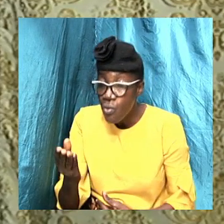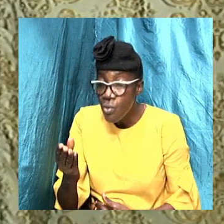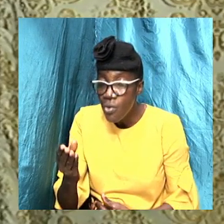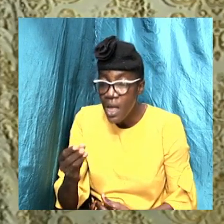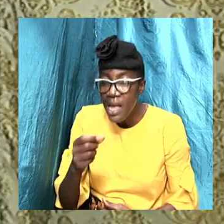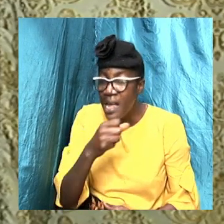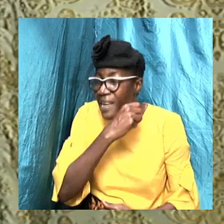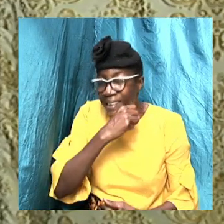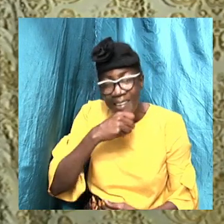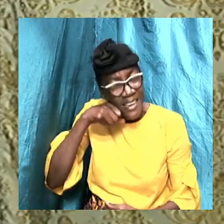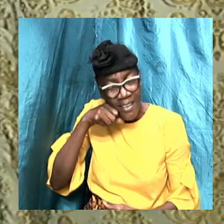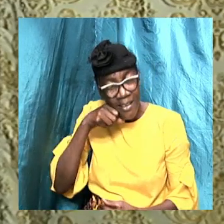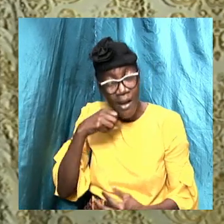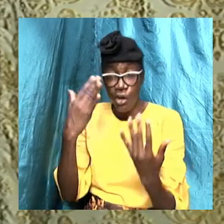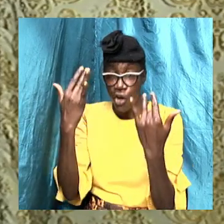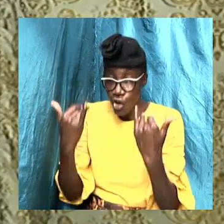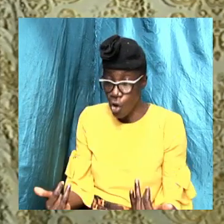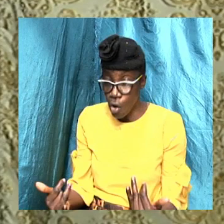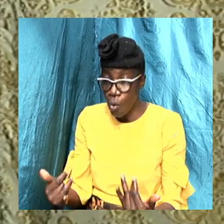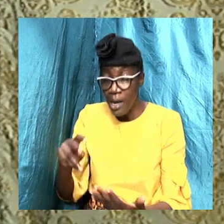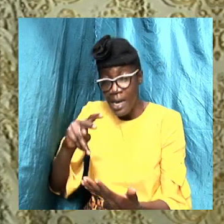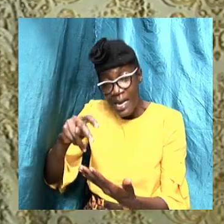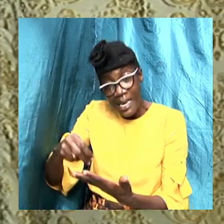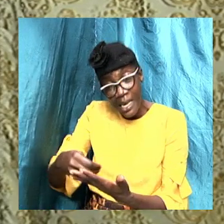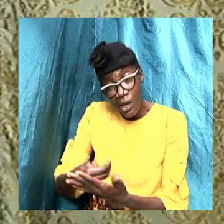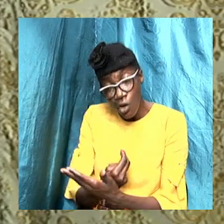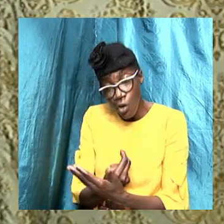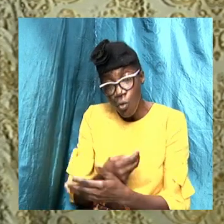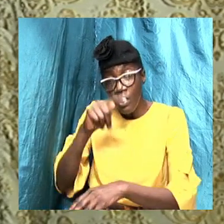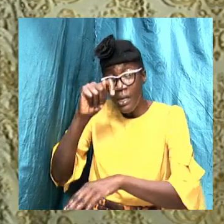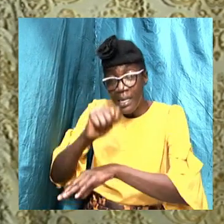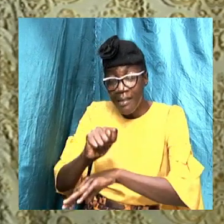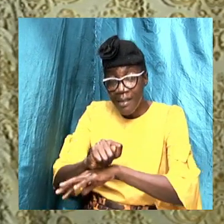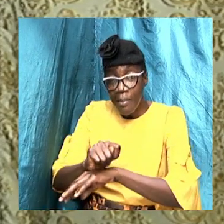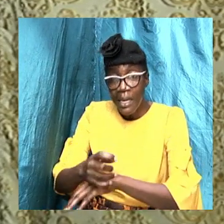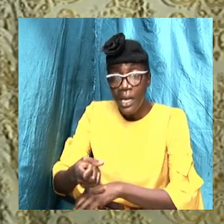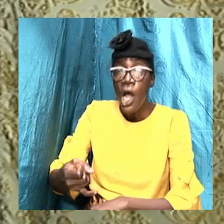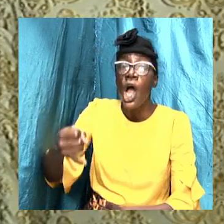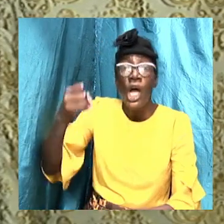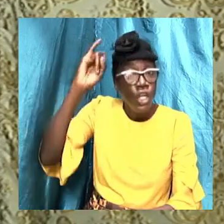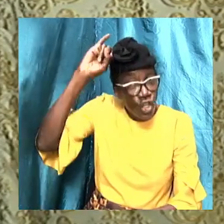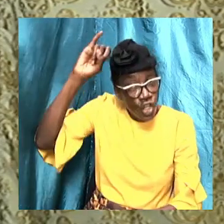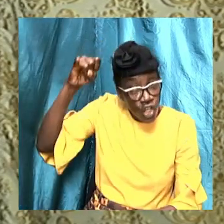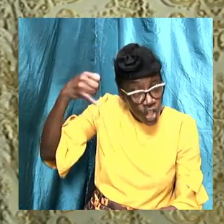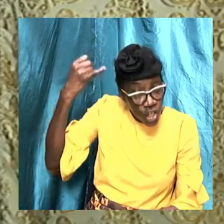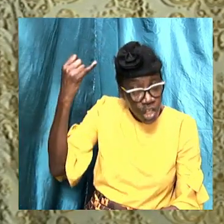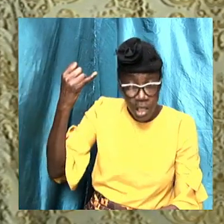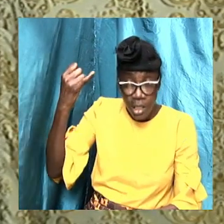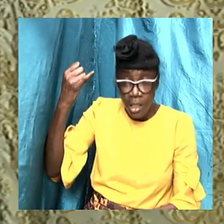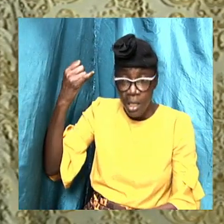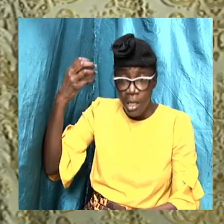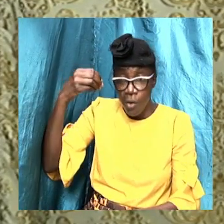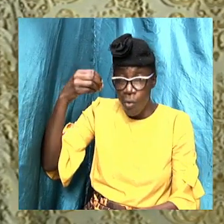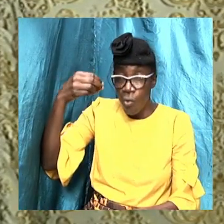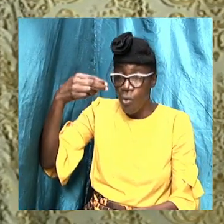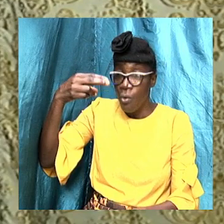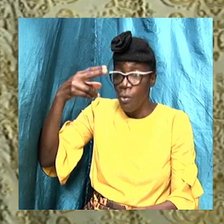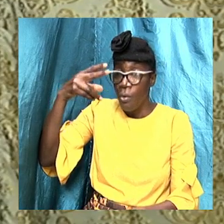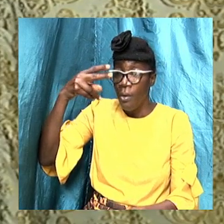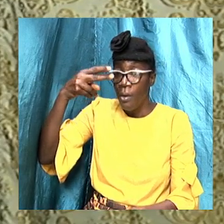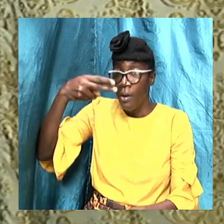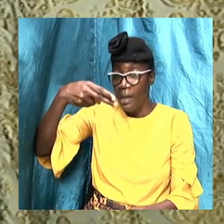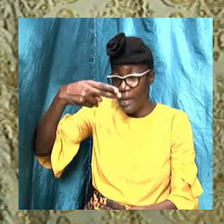New Testament, we see where John the Forerunner, just as our John the Forerunner preached baptism unto repentance.